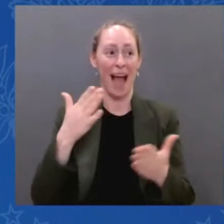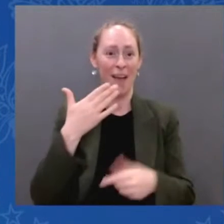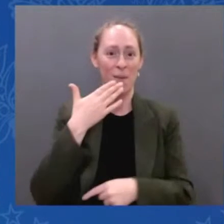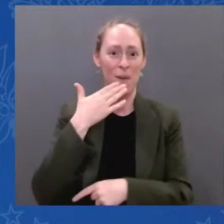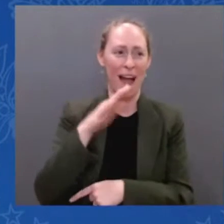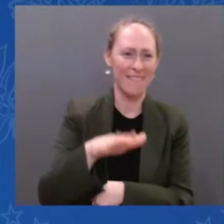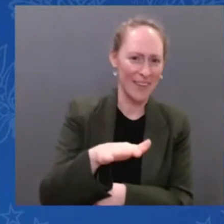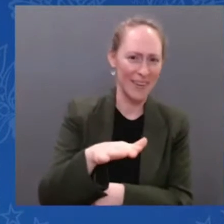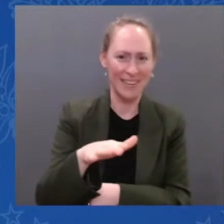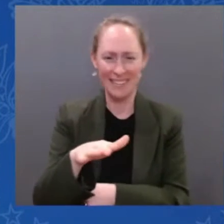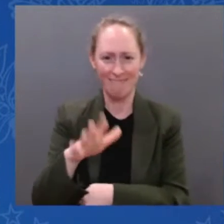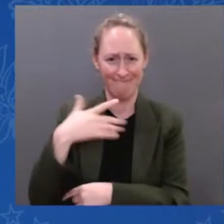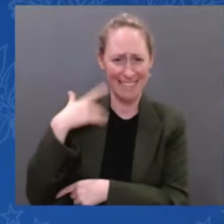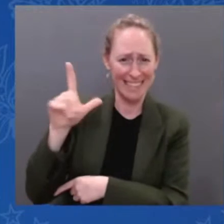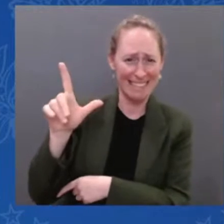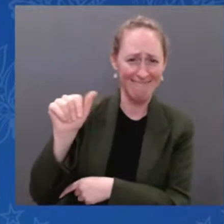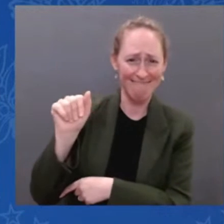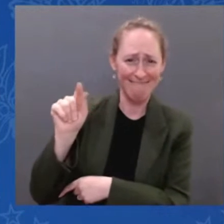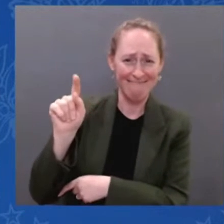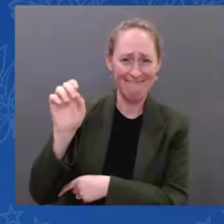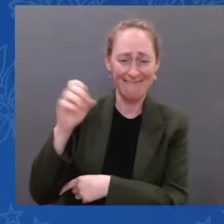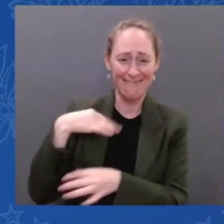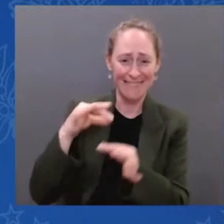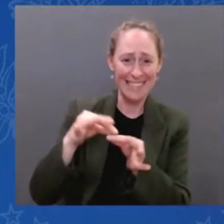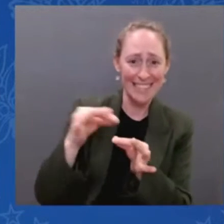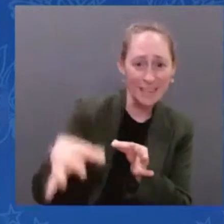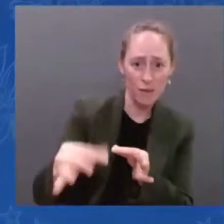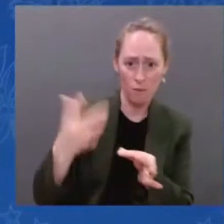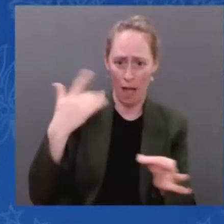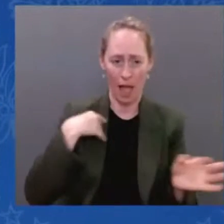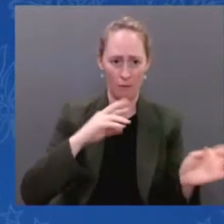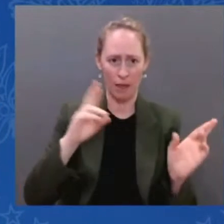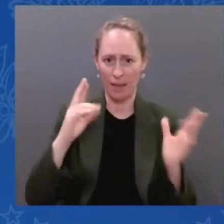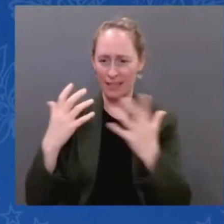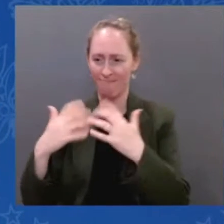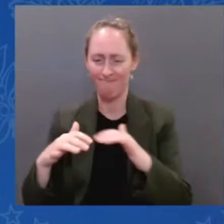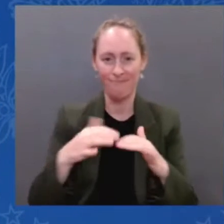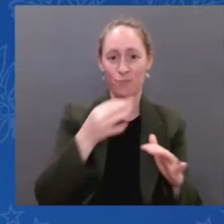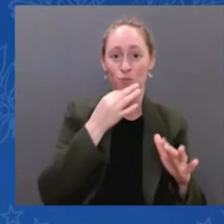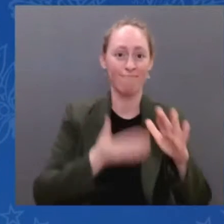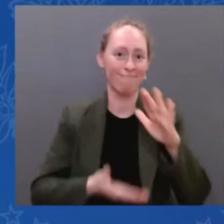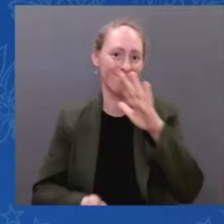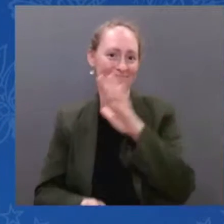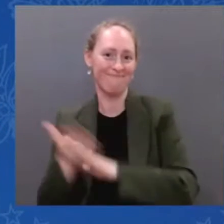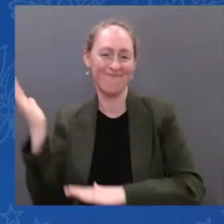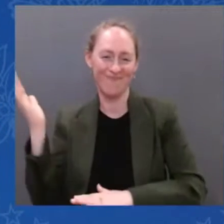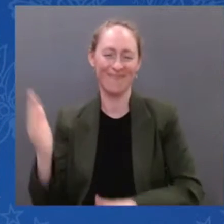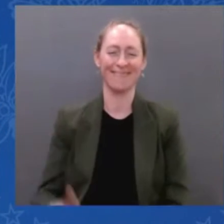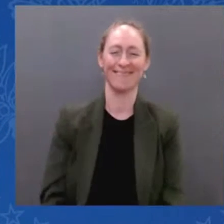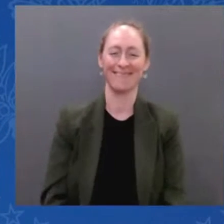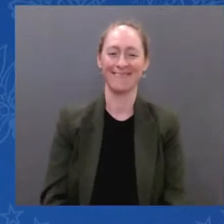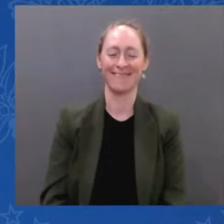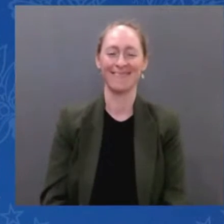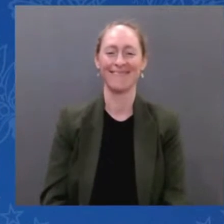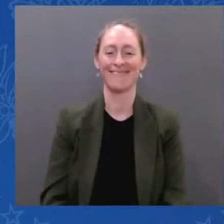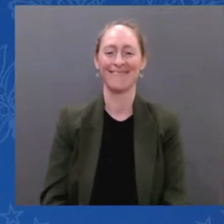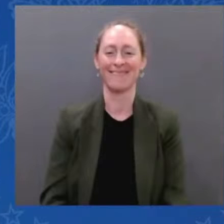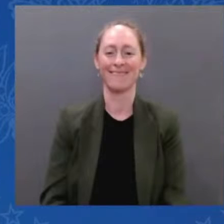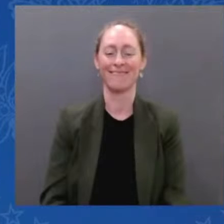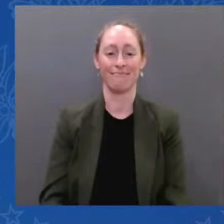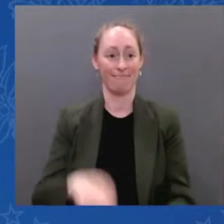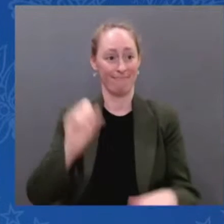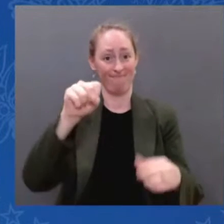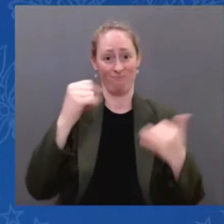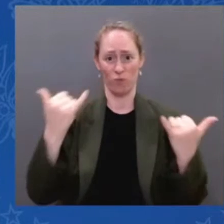the Middle East. But today is a historic day. And thank you, Vice President Harris, Chair of the National Space Council.